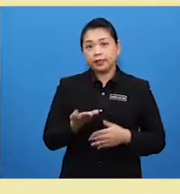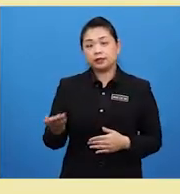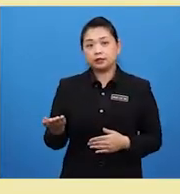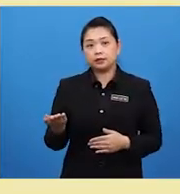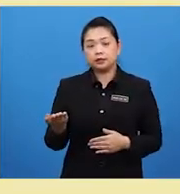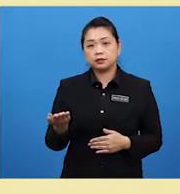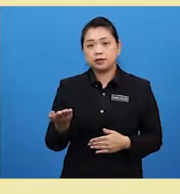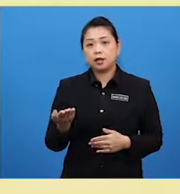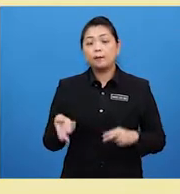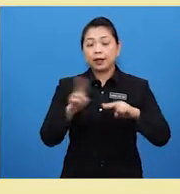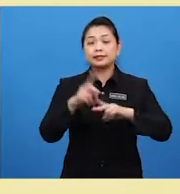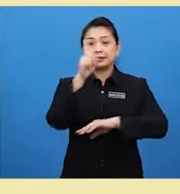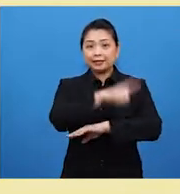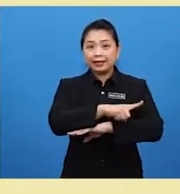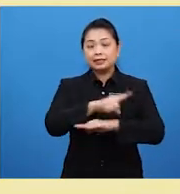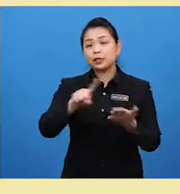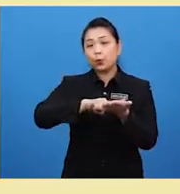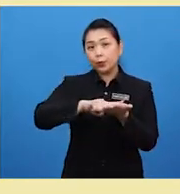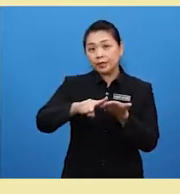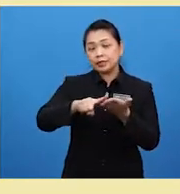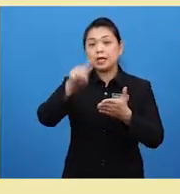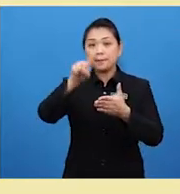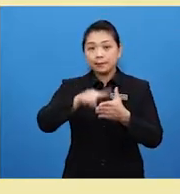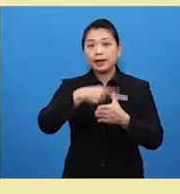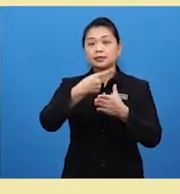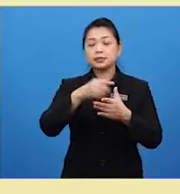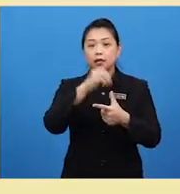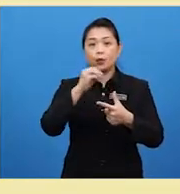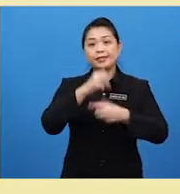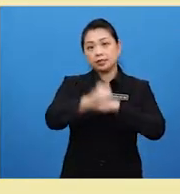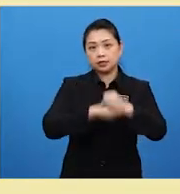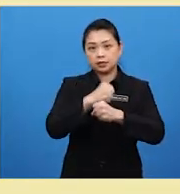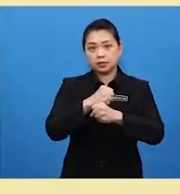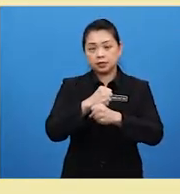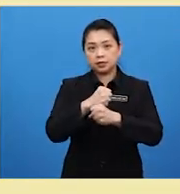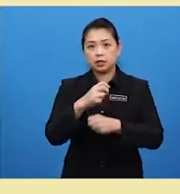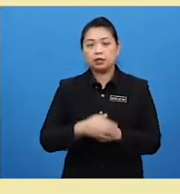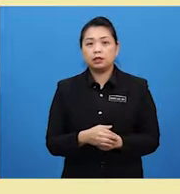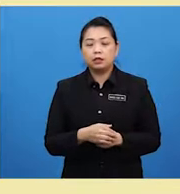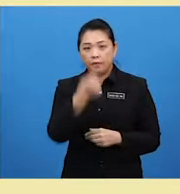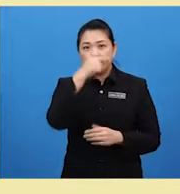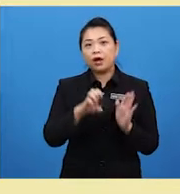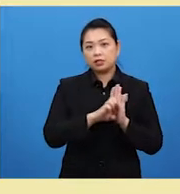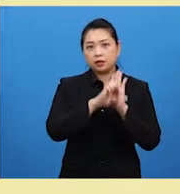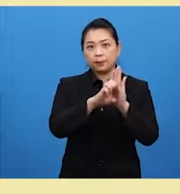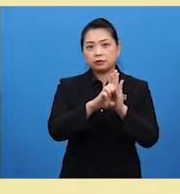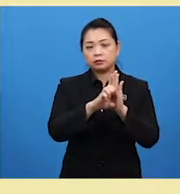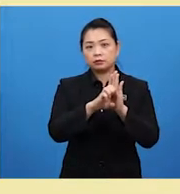plus days, weeks, months, or years. For example,